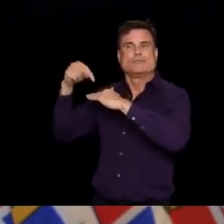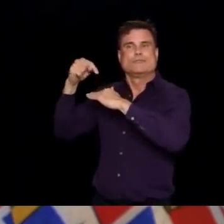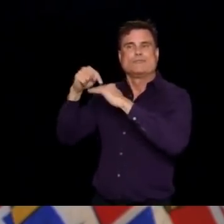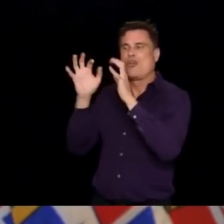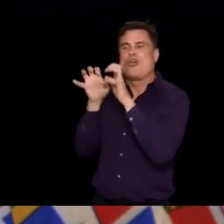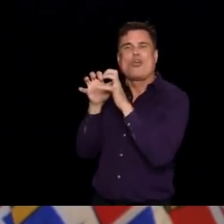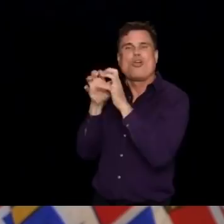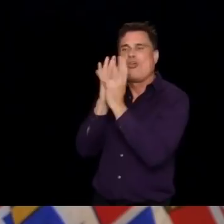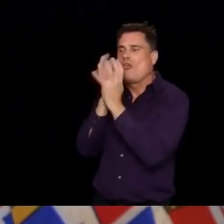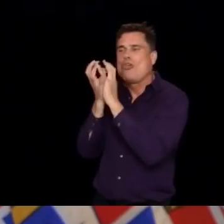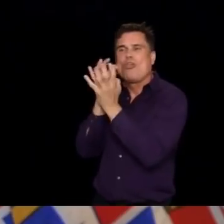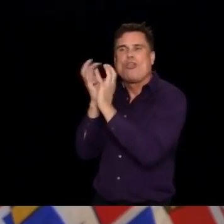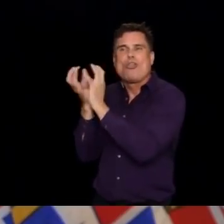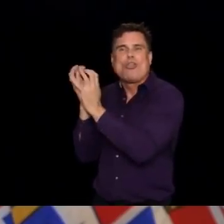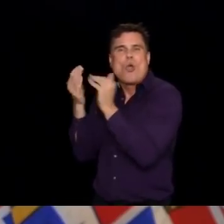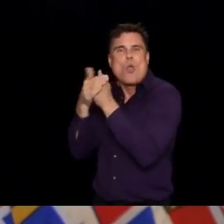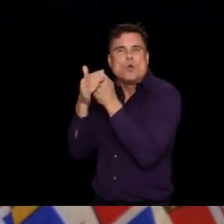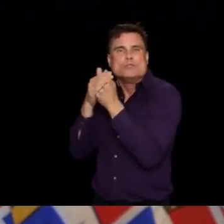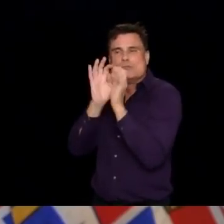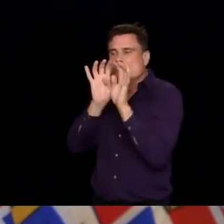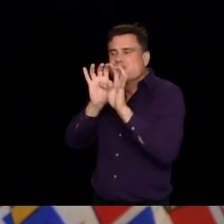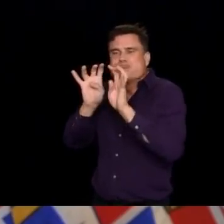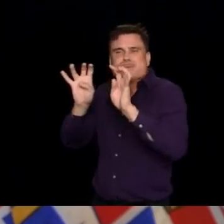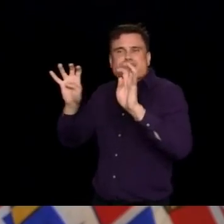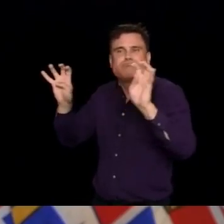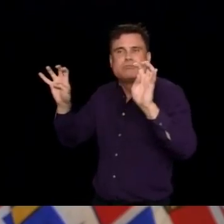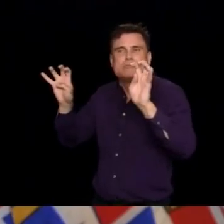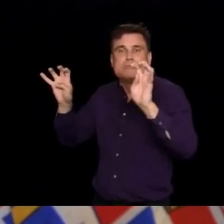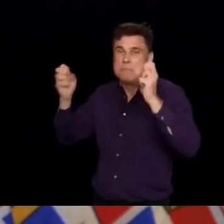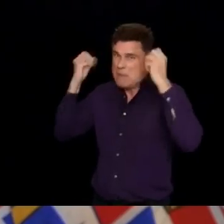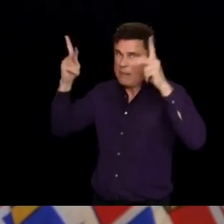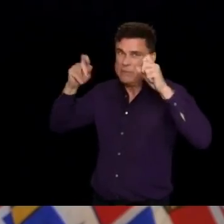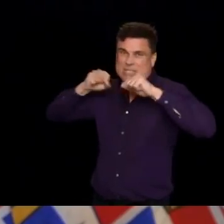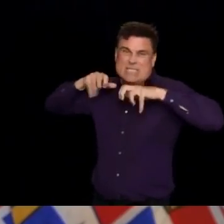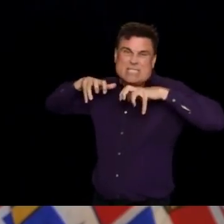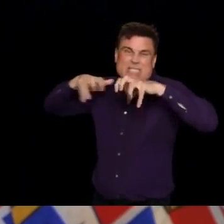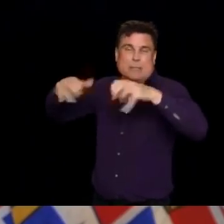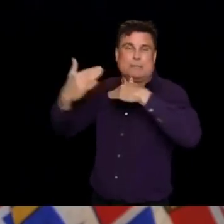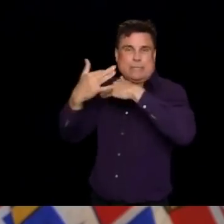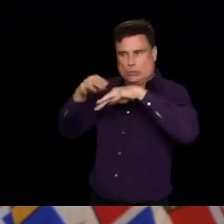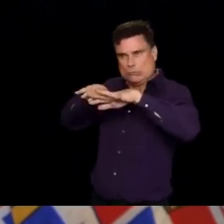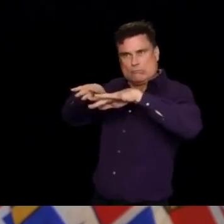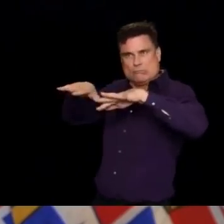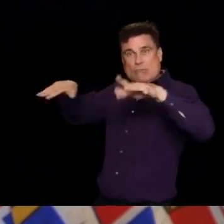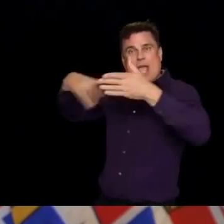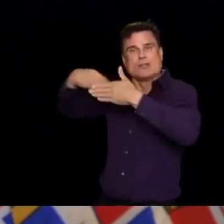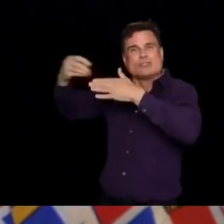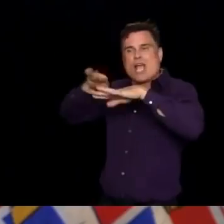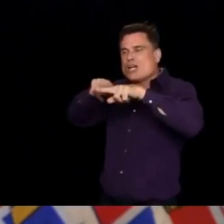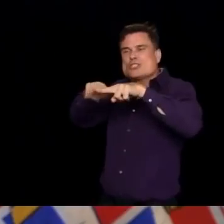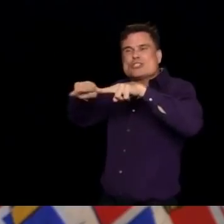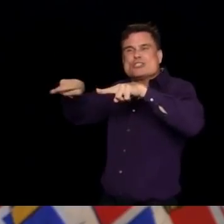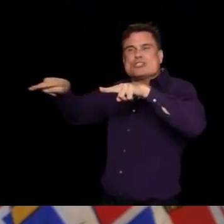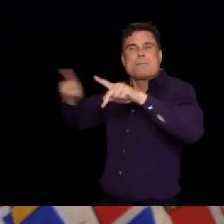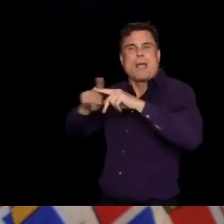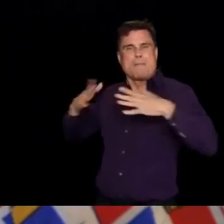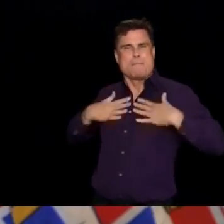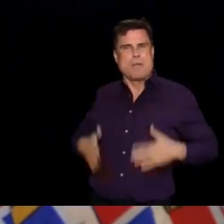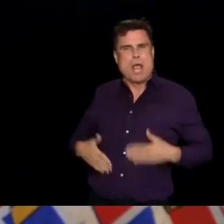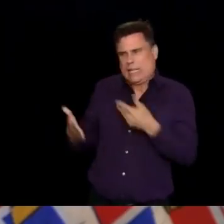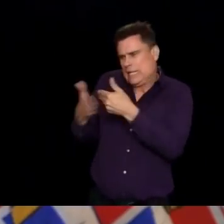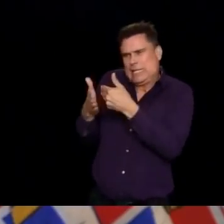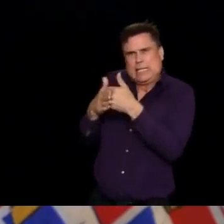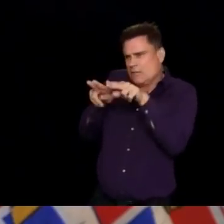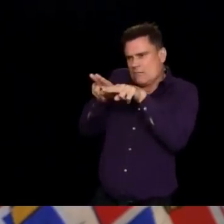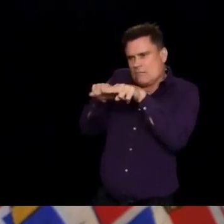time, even though it's outdoors, together in large groups in those settings. So there's something inherently different about what you're doing with